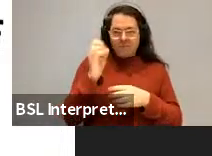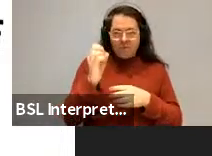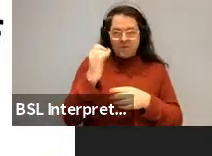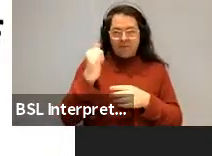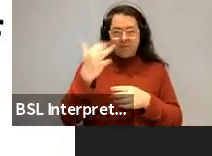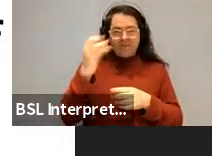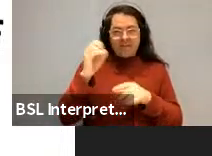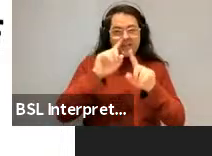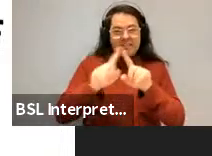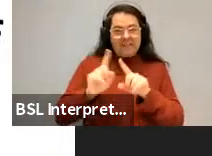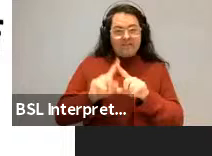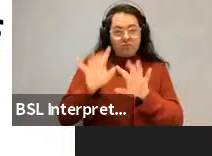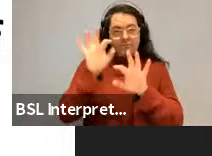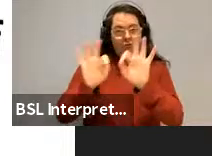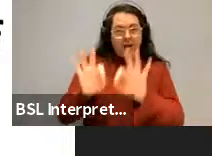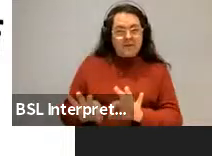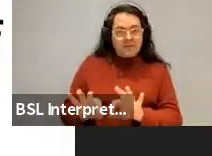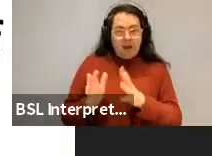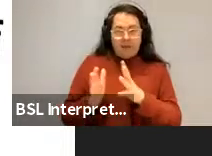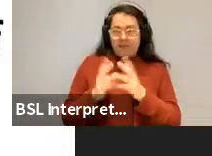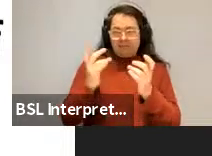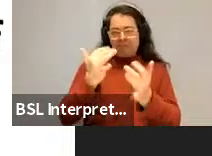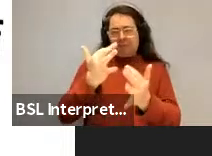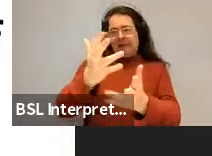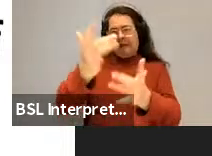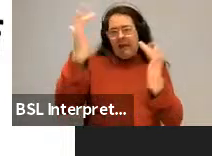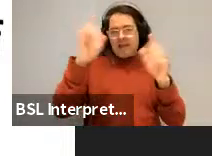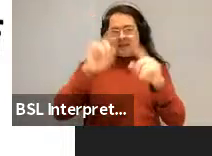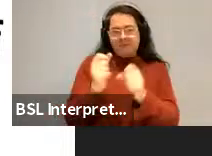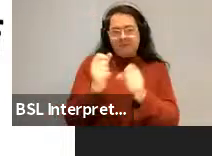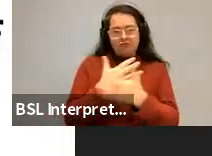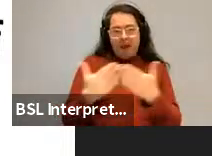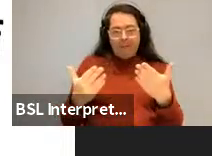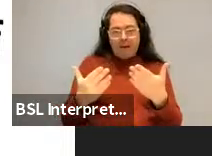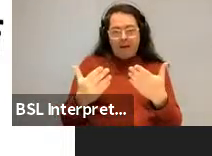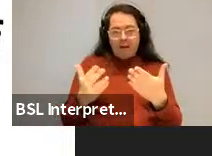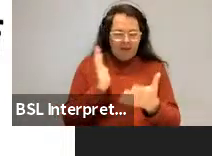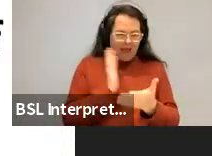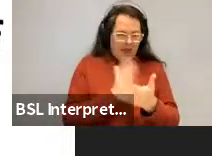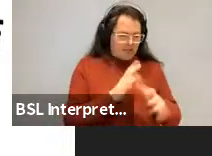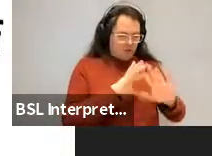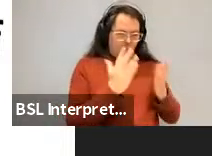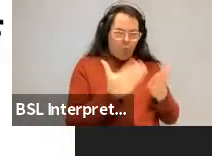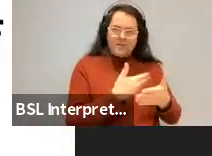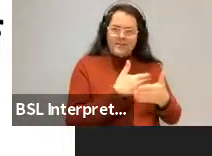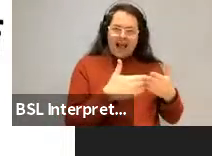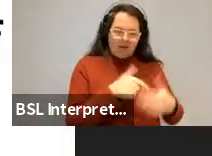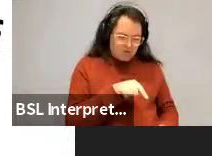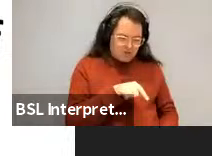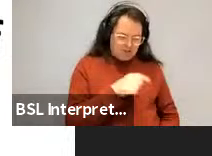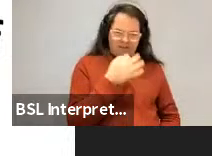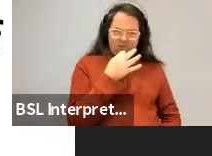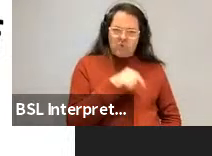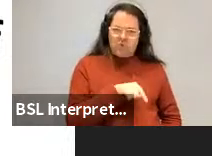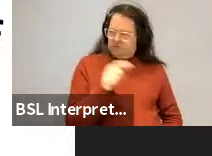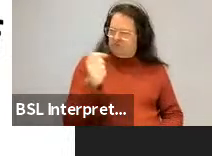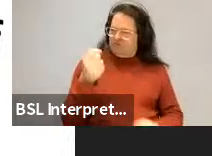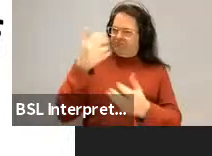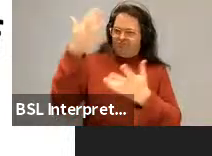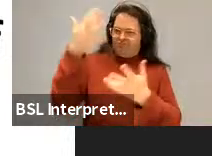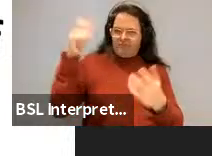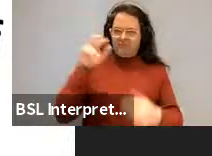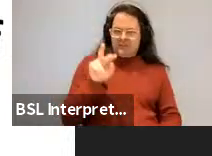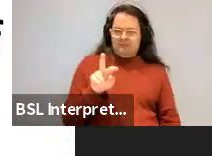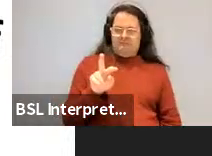with trillions of possible grammars, but which actually generated only a fraction of the world's existing languages. And I just didn't